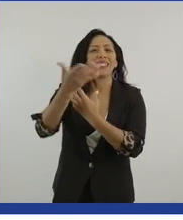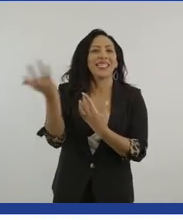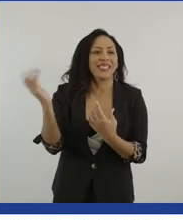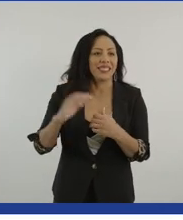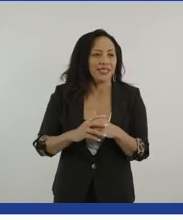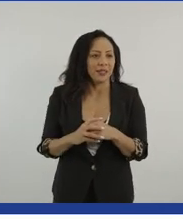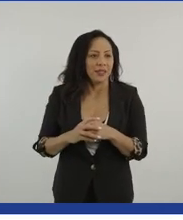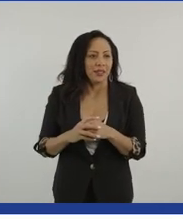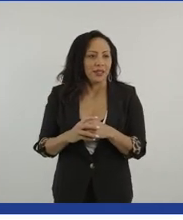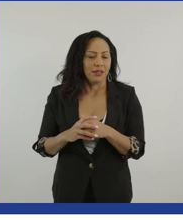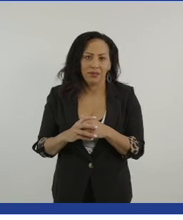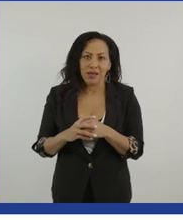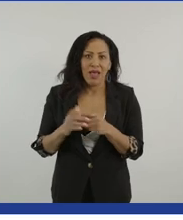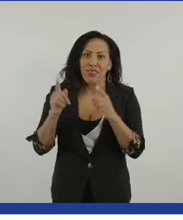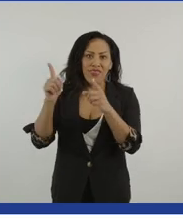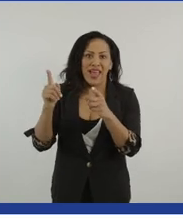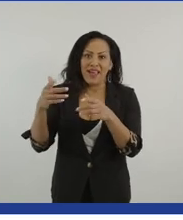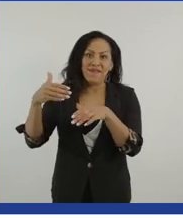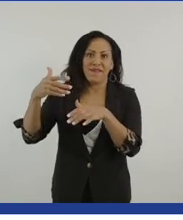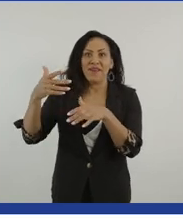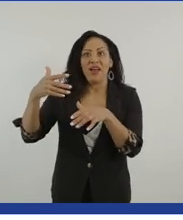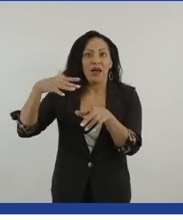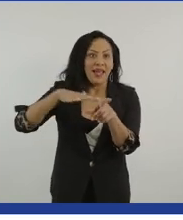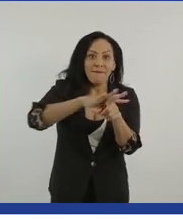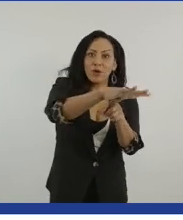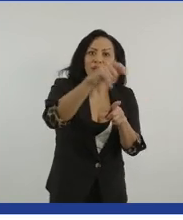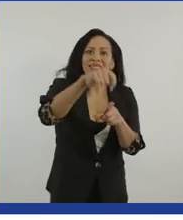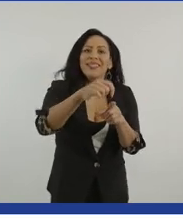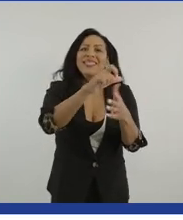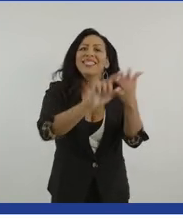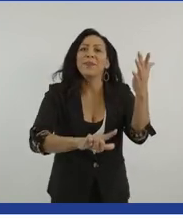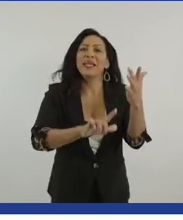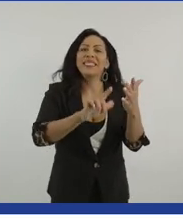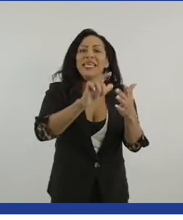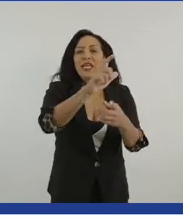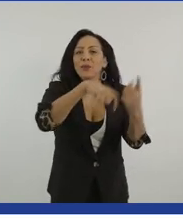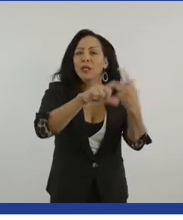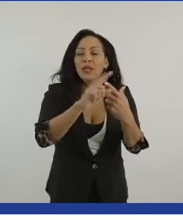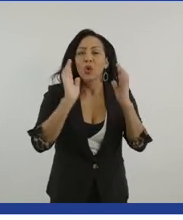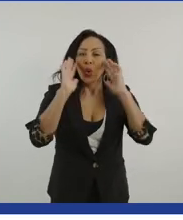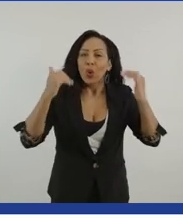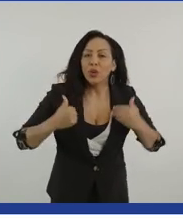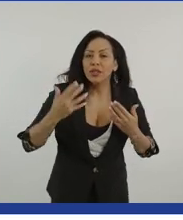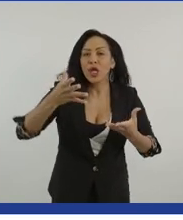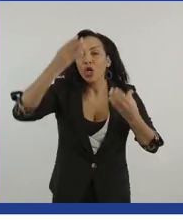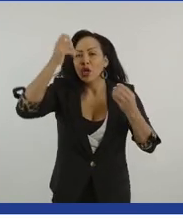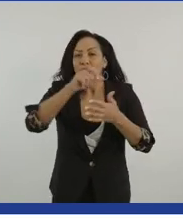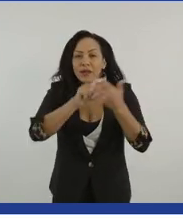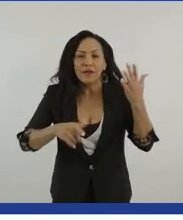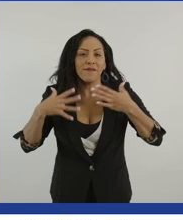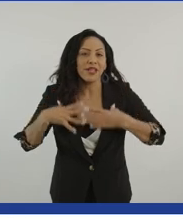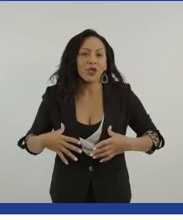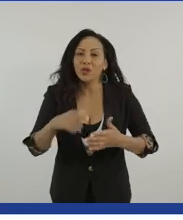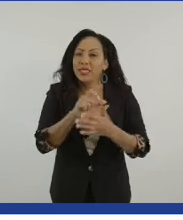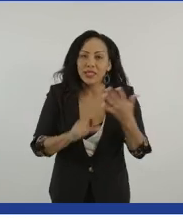they've all had an impact on the disability community, whether that's autism, whether that's learning disability, whether that's physical disability.